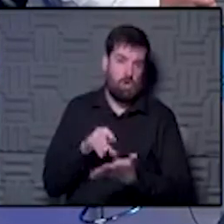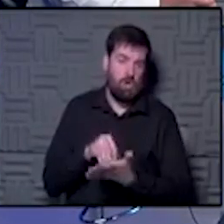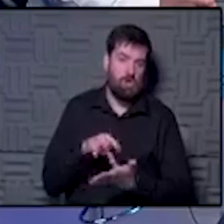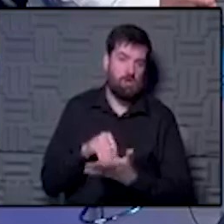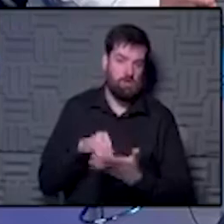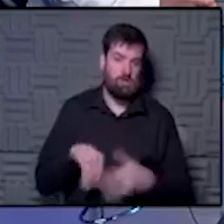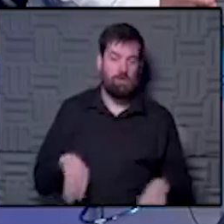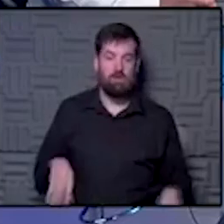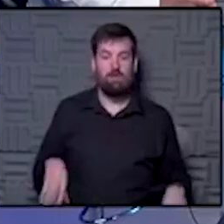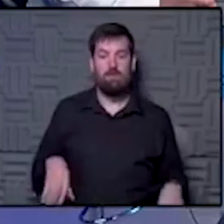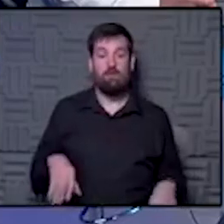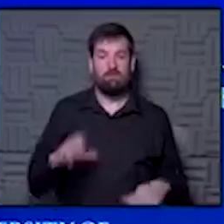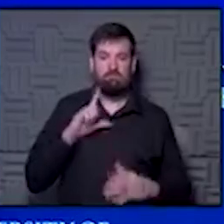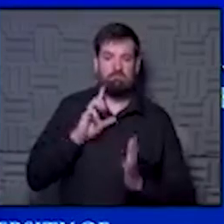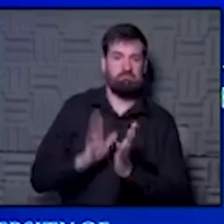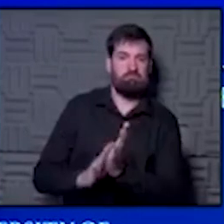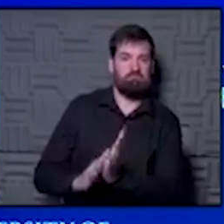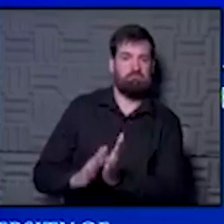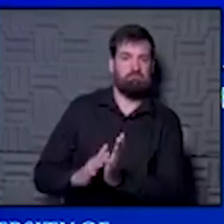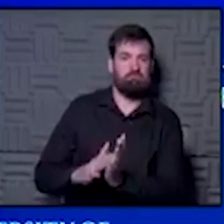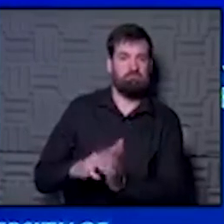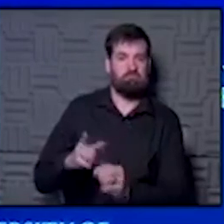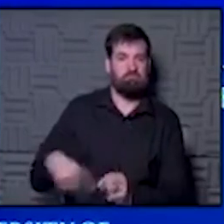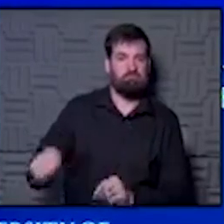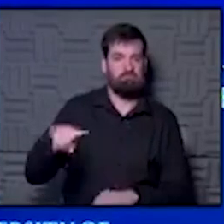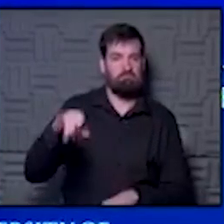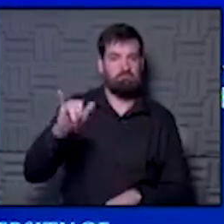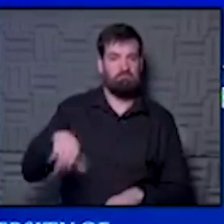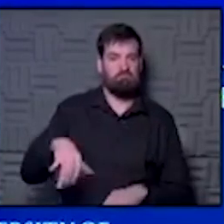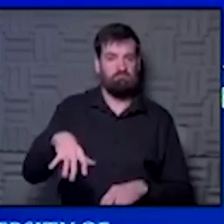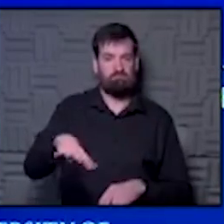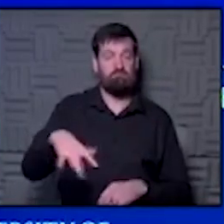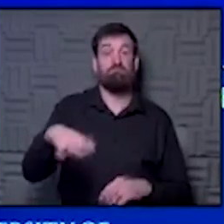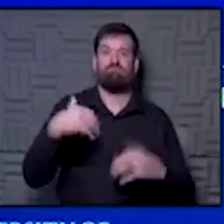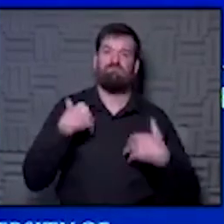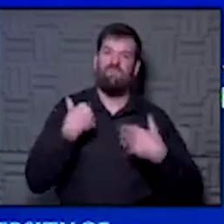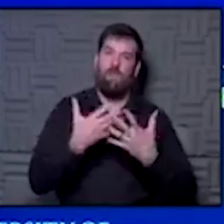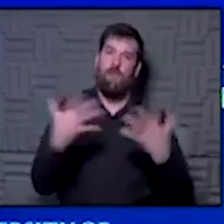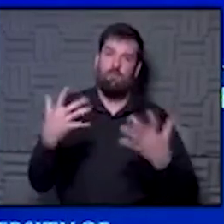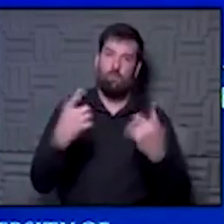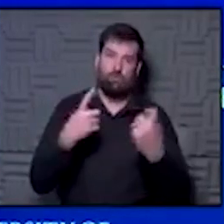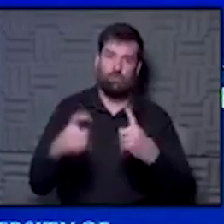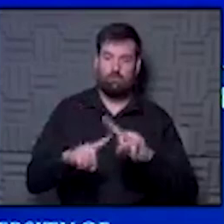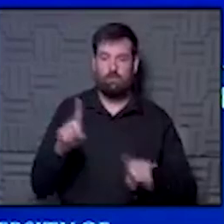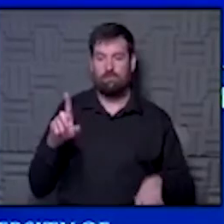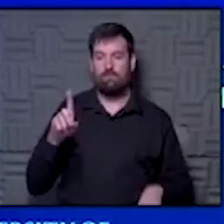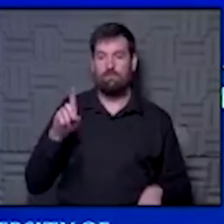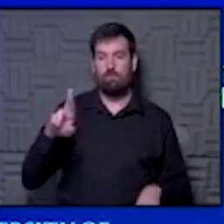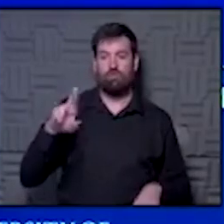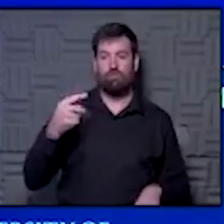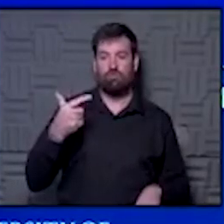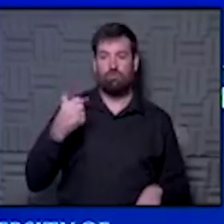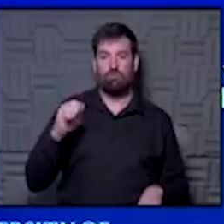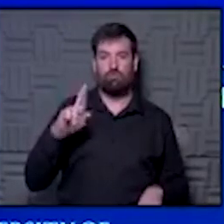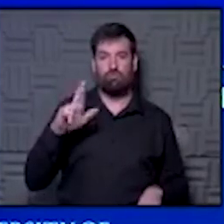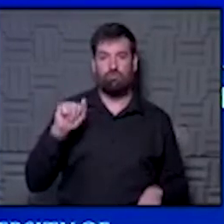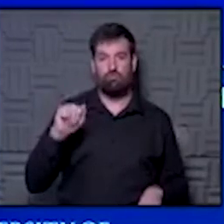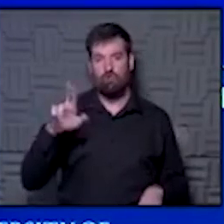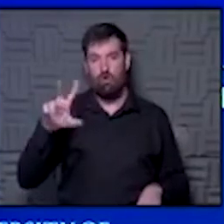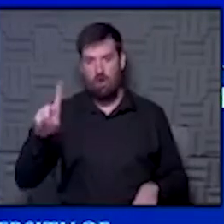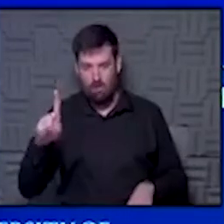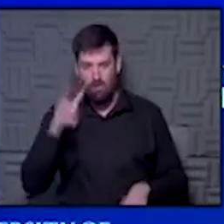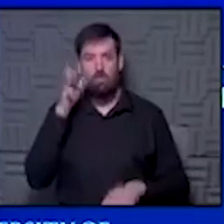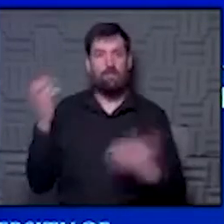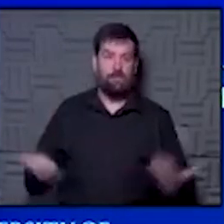And so she just wanted to give credit a little bit to that, and she has a lot of questions. But Dr. Girard is going to be on soon, so we'll